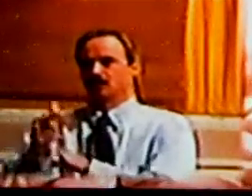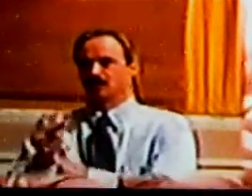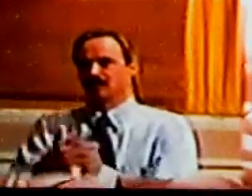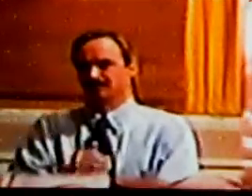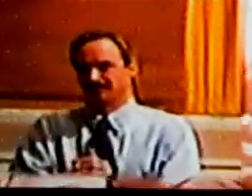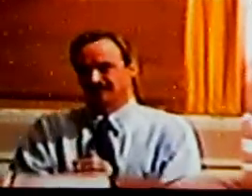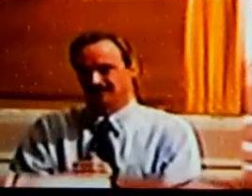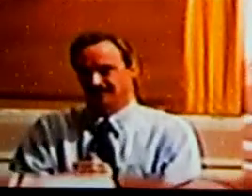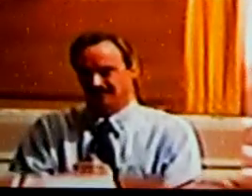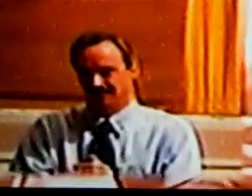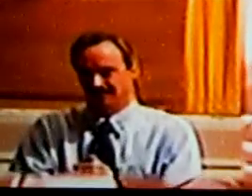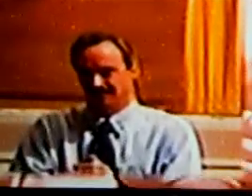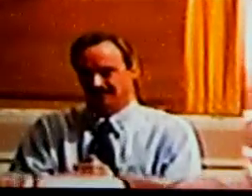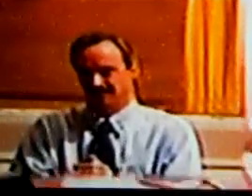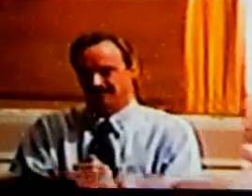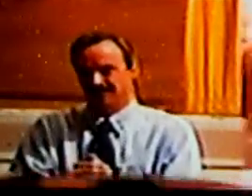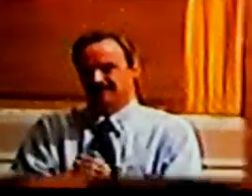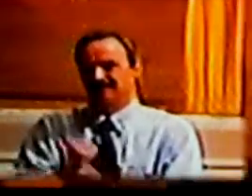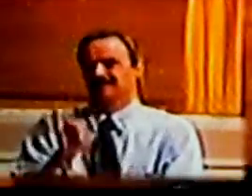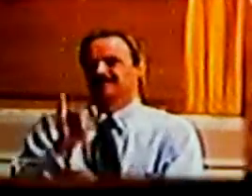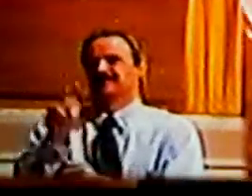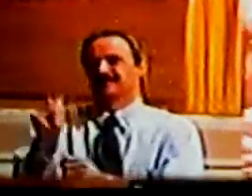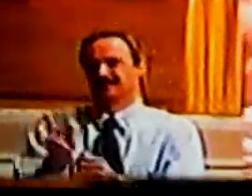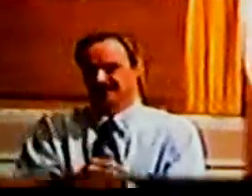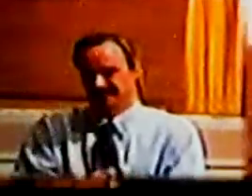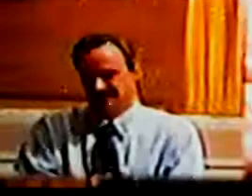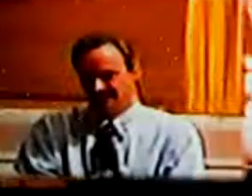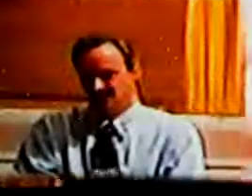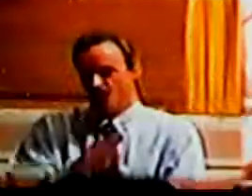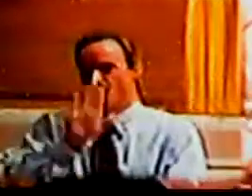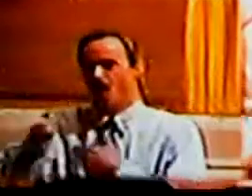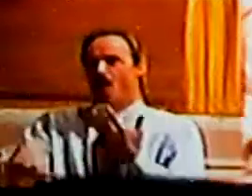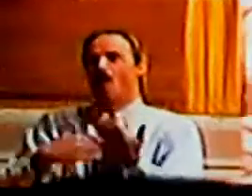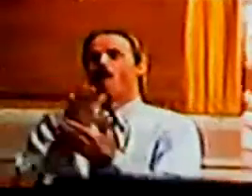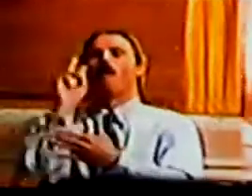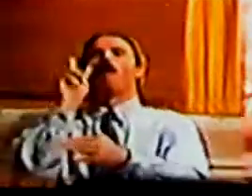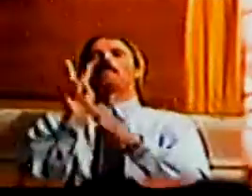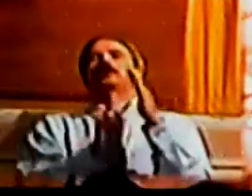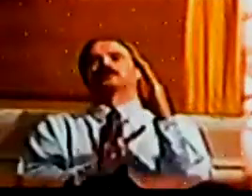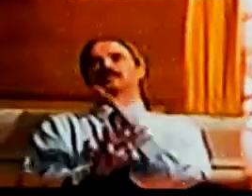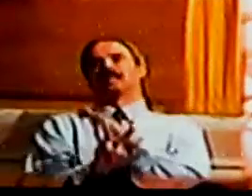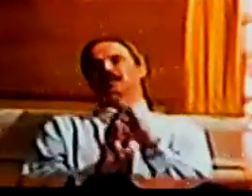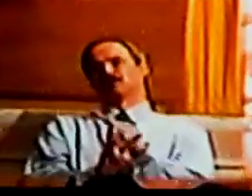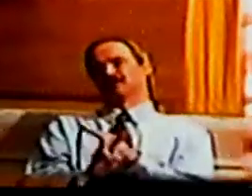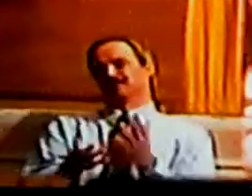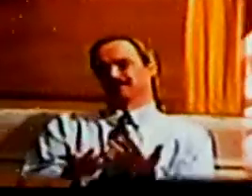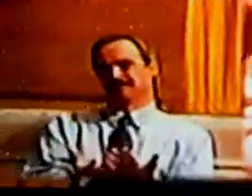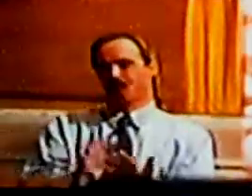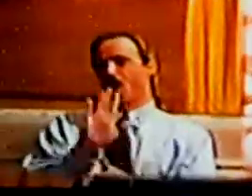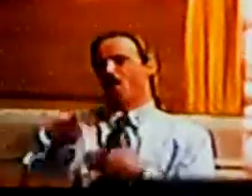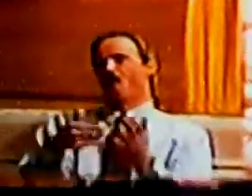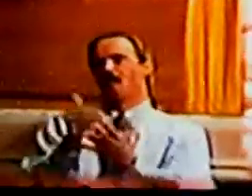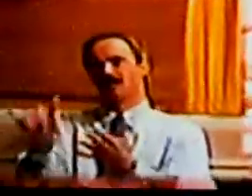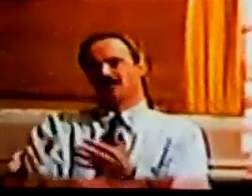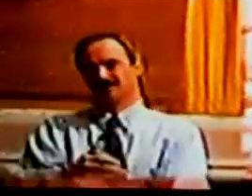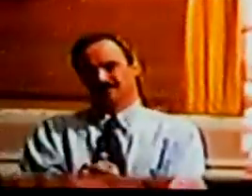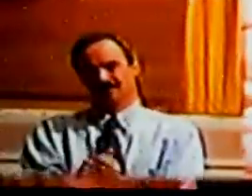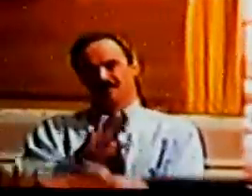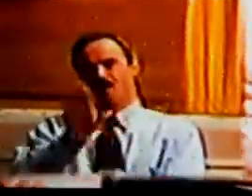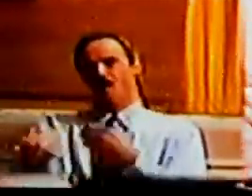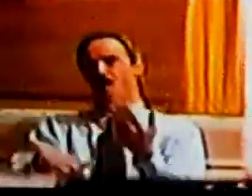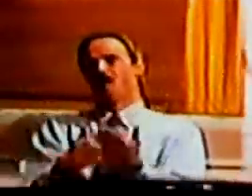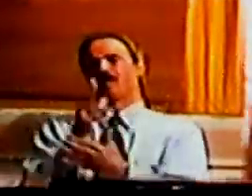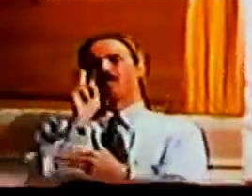you get it it's all perception all of it all of it is perception